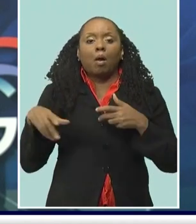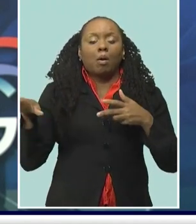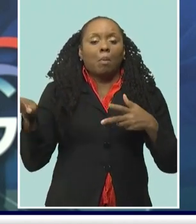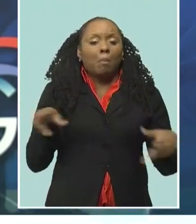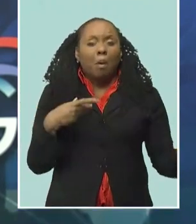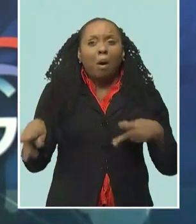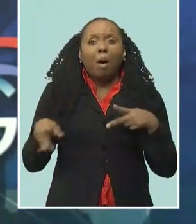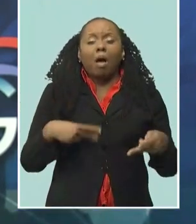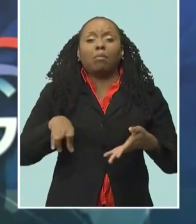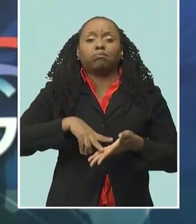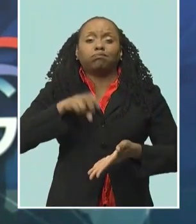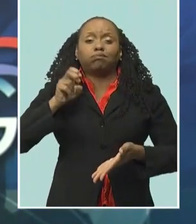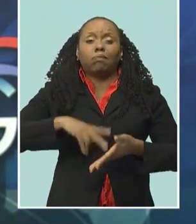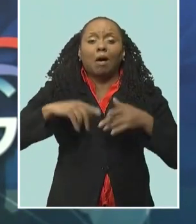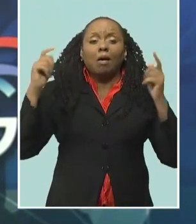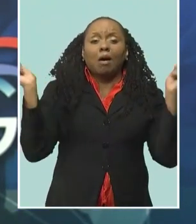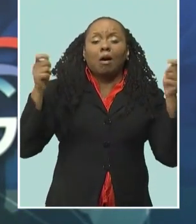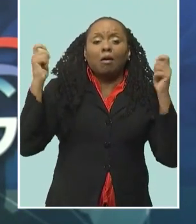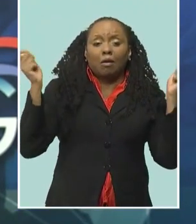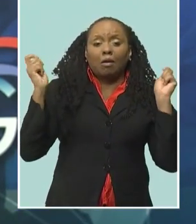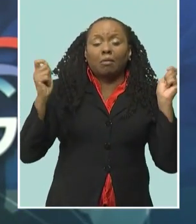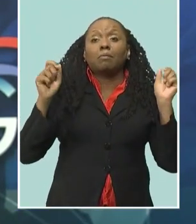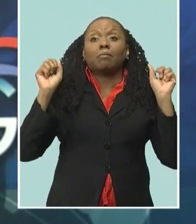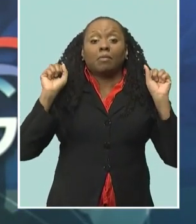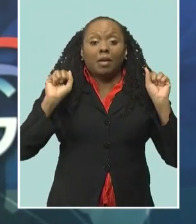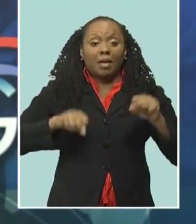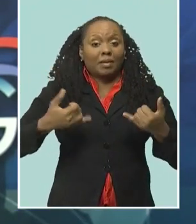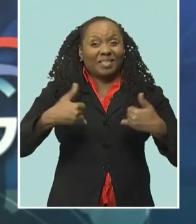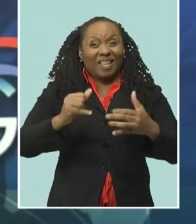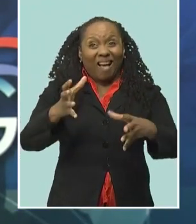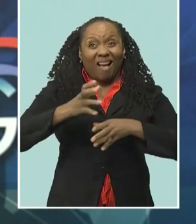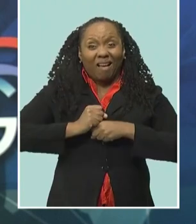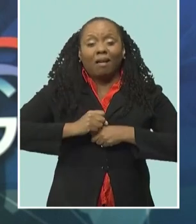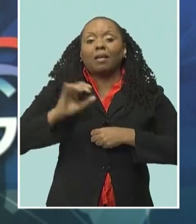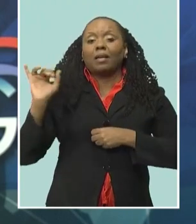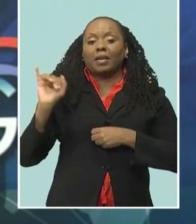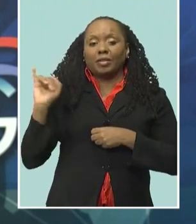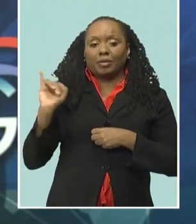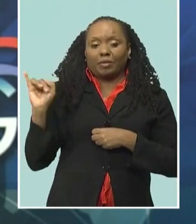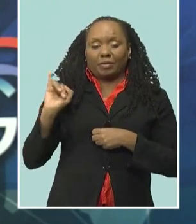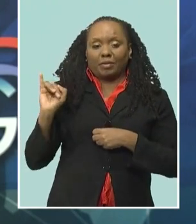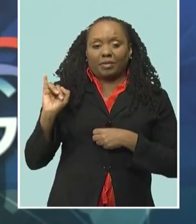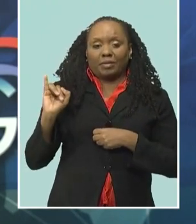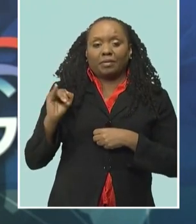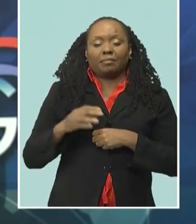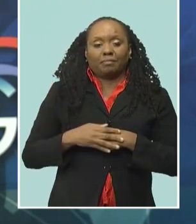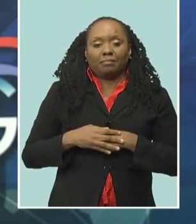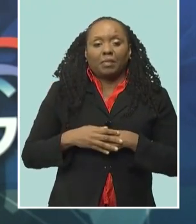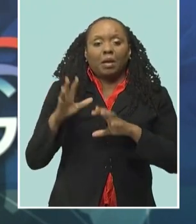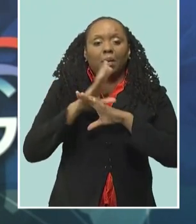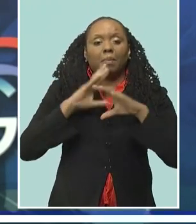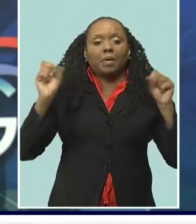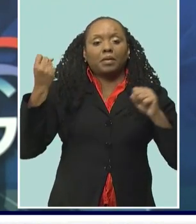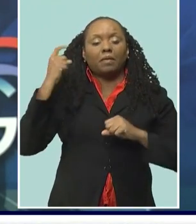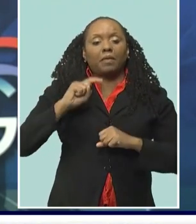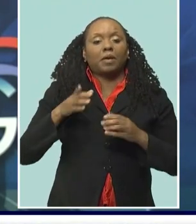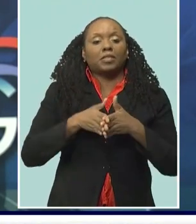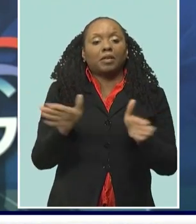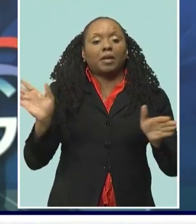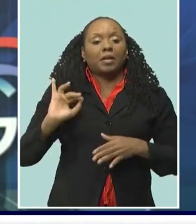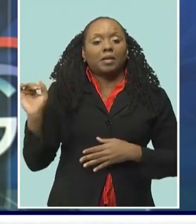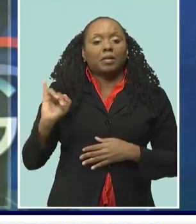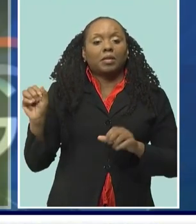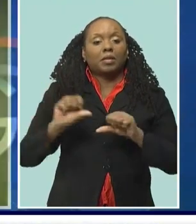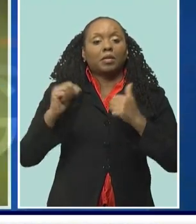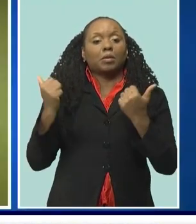and related insurance cover are still being provided for the various crop over events across the island. President of the General Insurance Association of